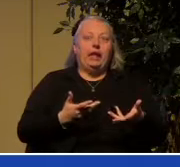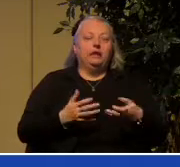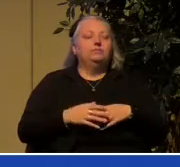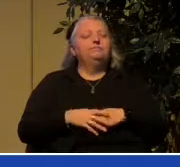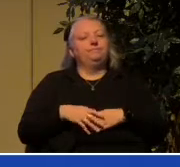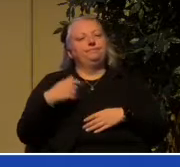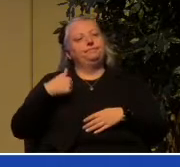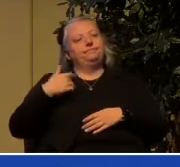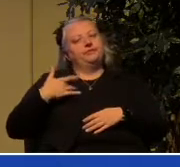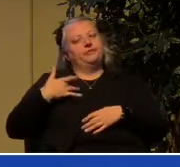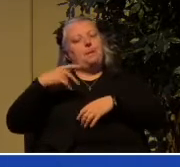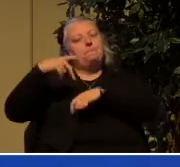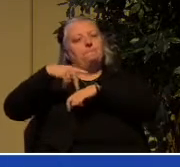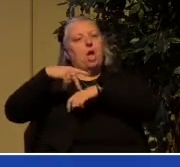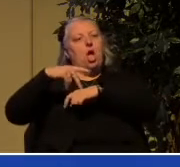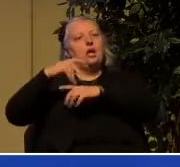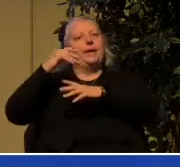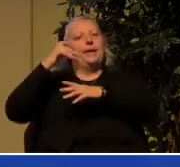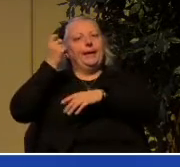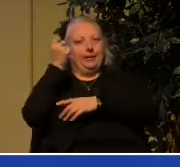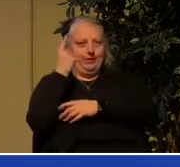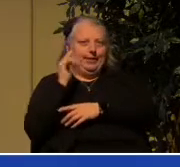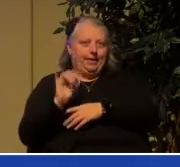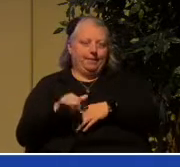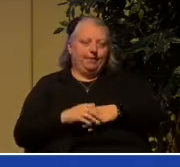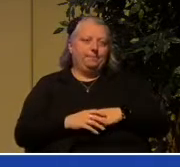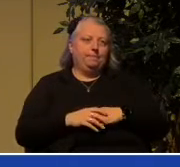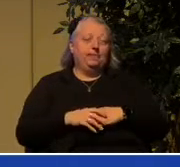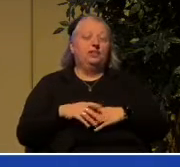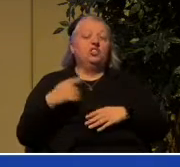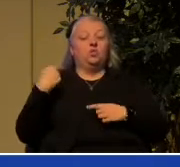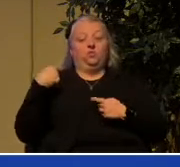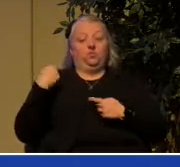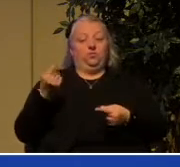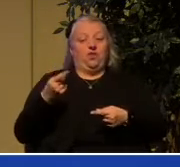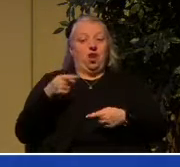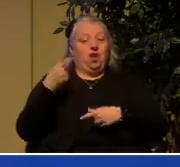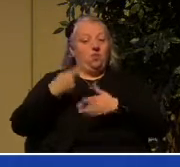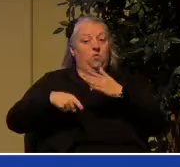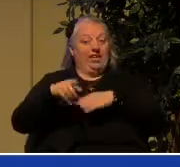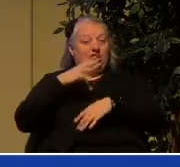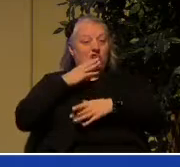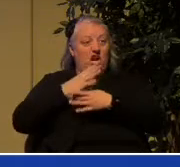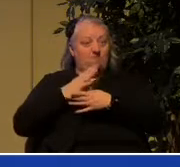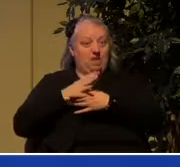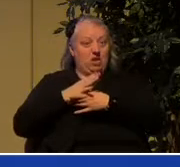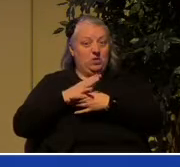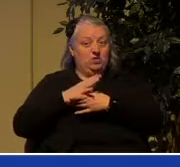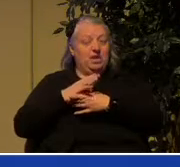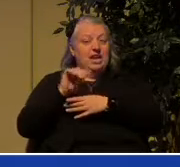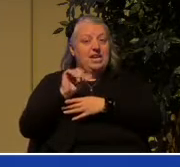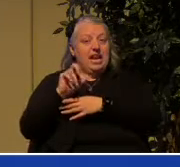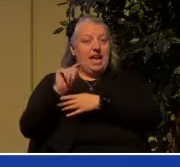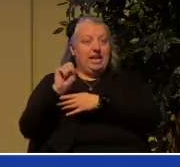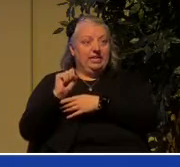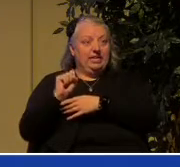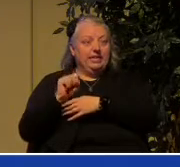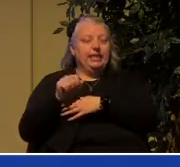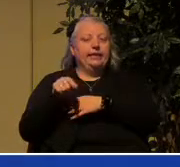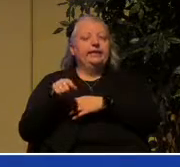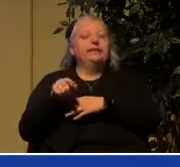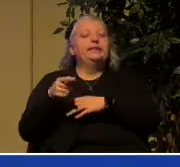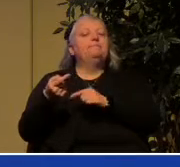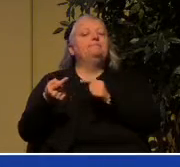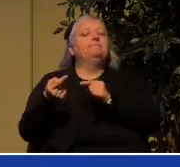And so after all the things that he's talked about so far in this particular passage, he takes us one step further back